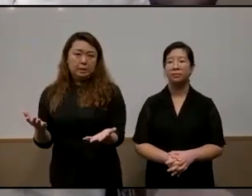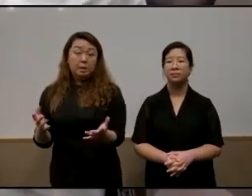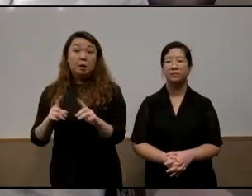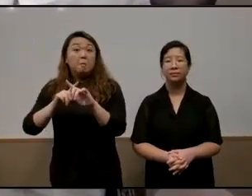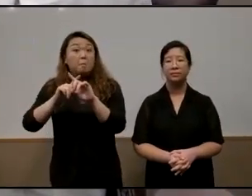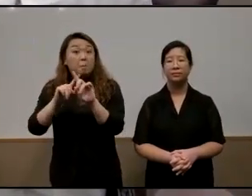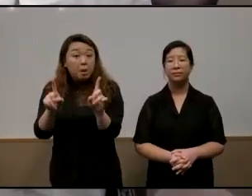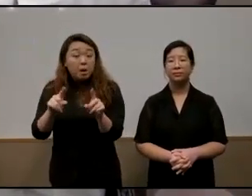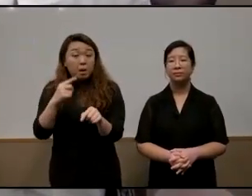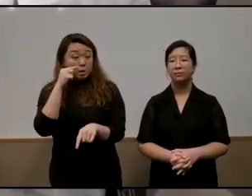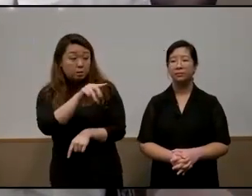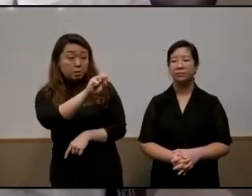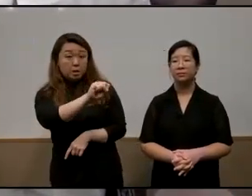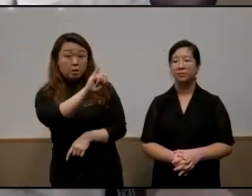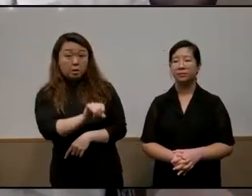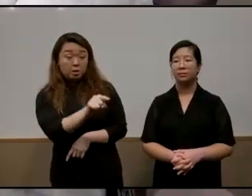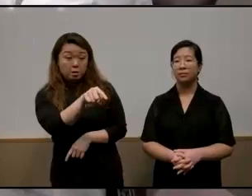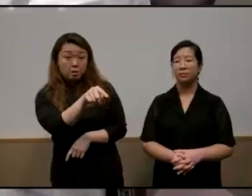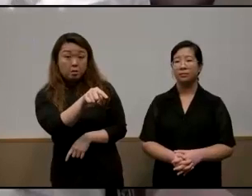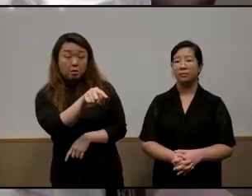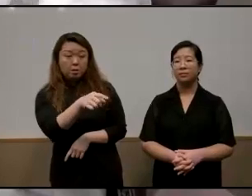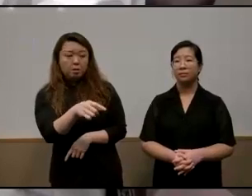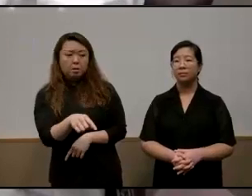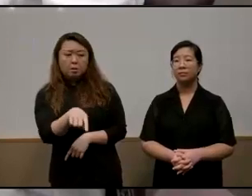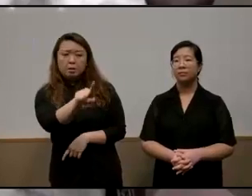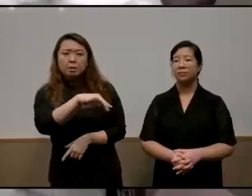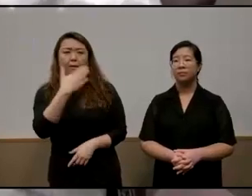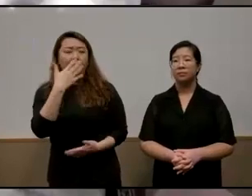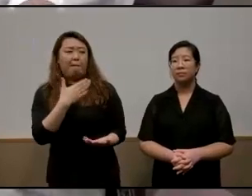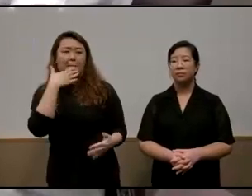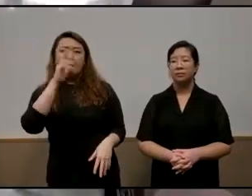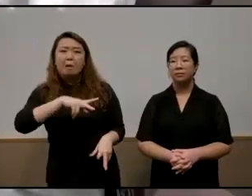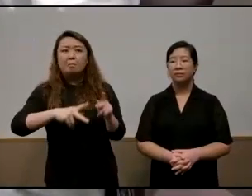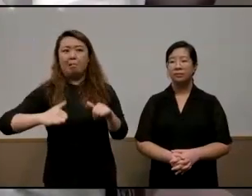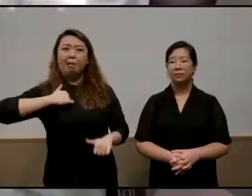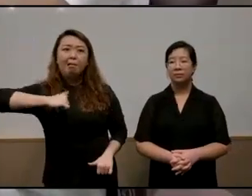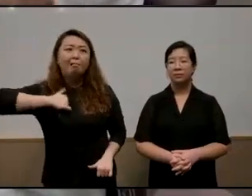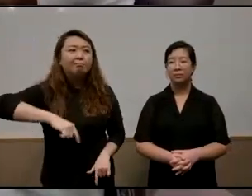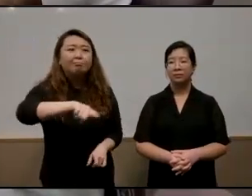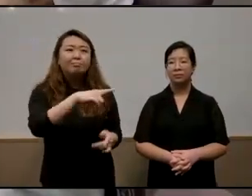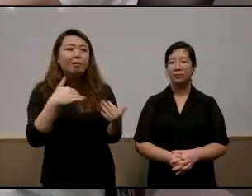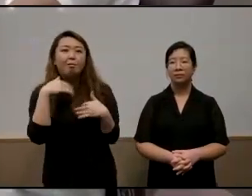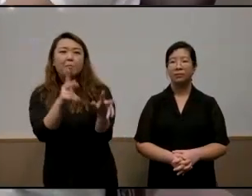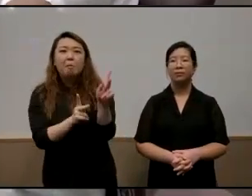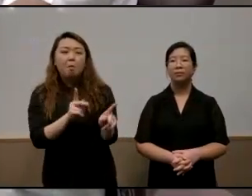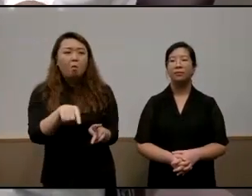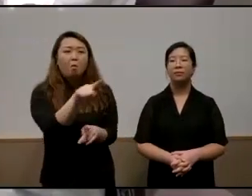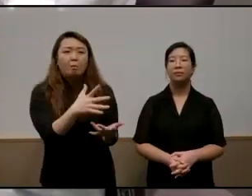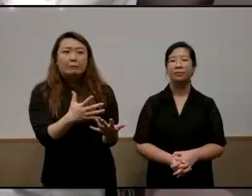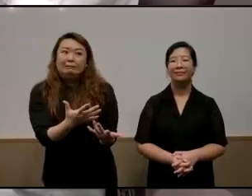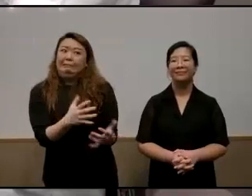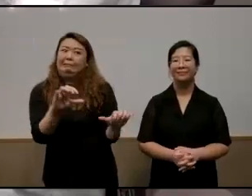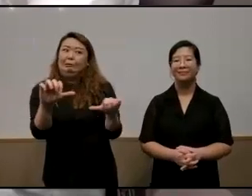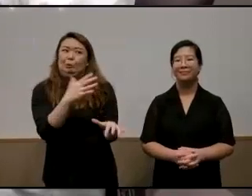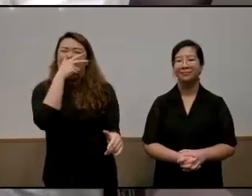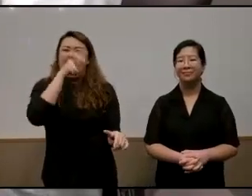when you look at sgi you've got ikea you've got gangsters you've got fellows who don't do very well